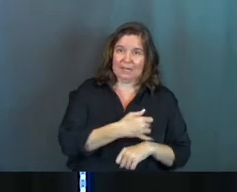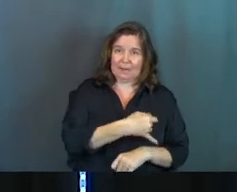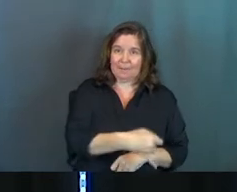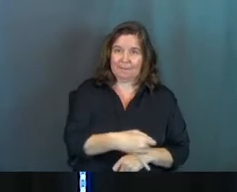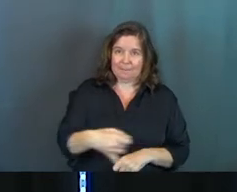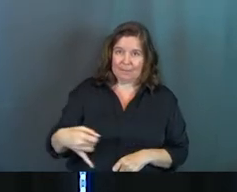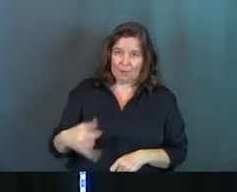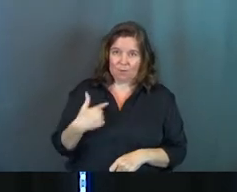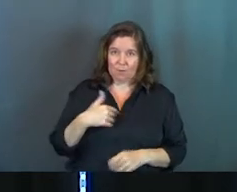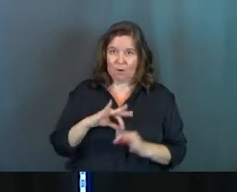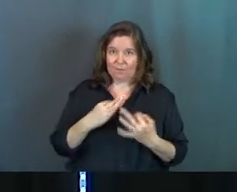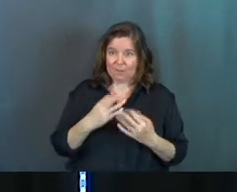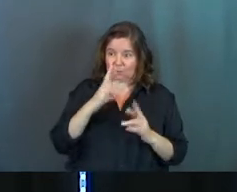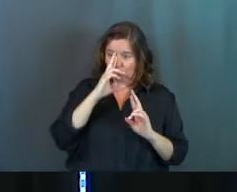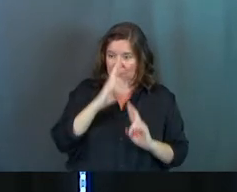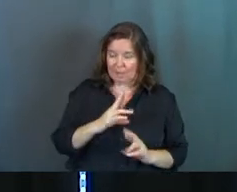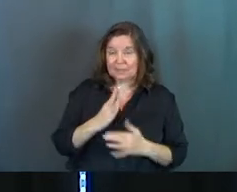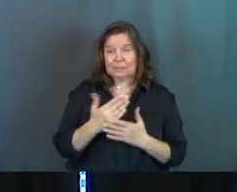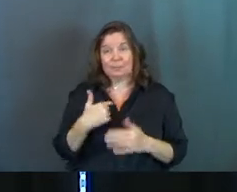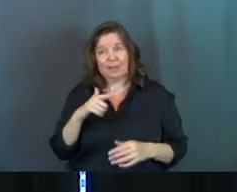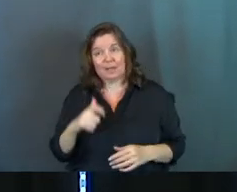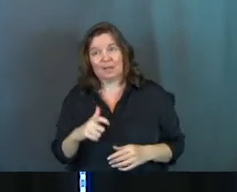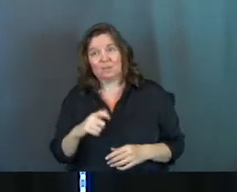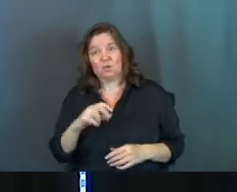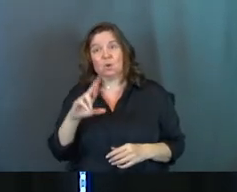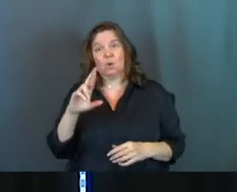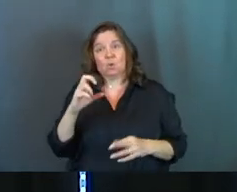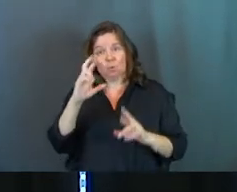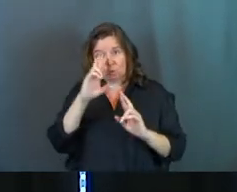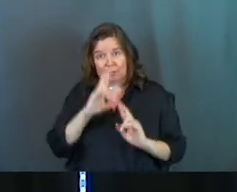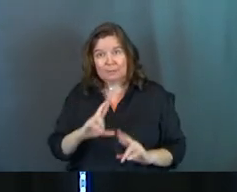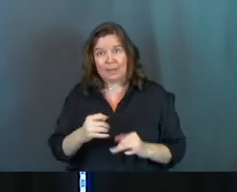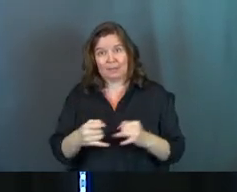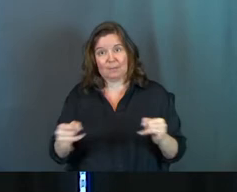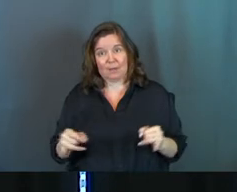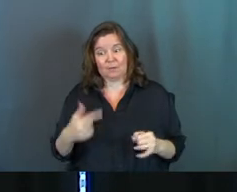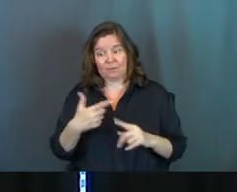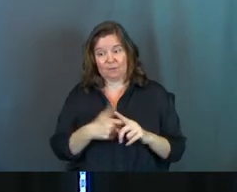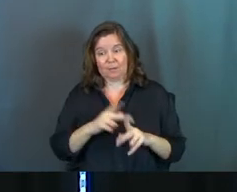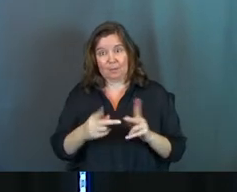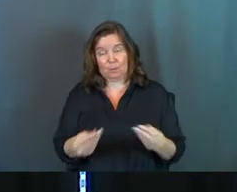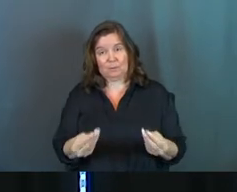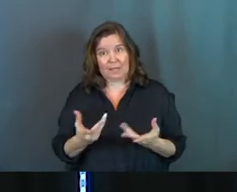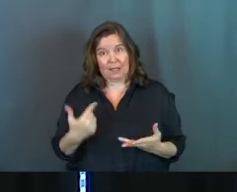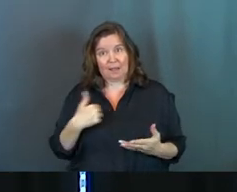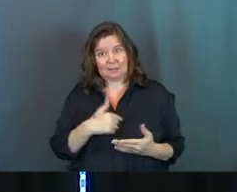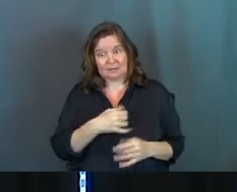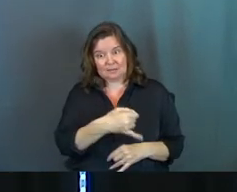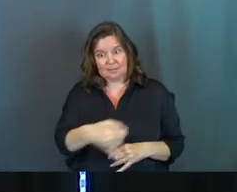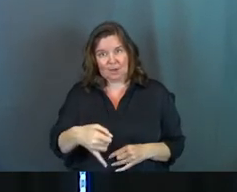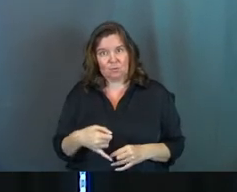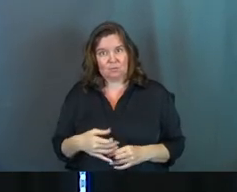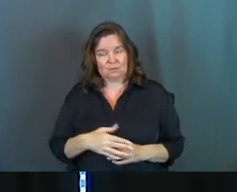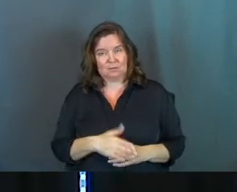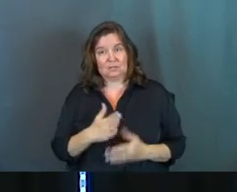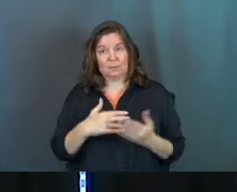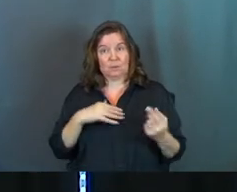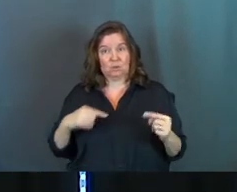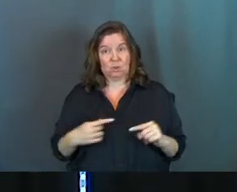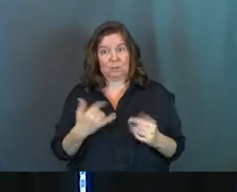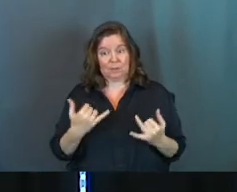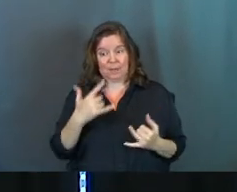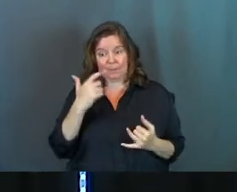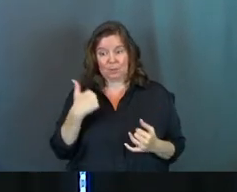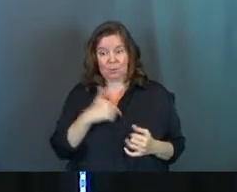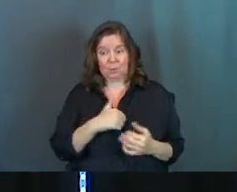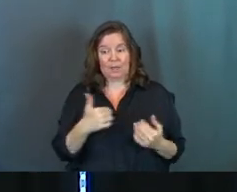for our families to respect. Some of us have to respect those boundaries from our family members. Does that make sense? Some of us are hurting right now